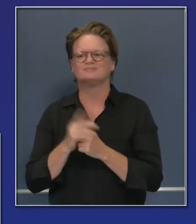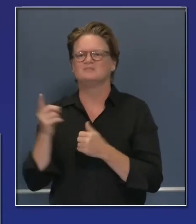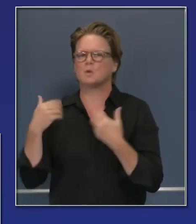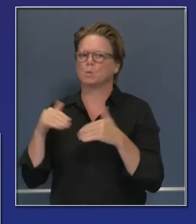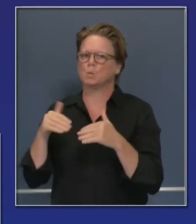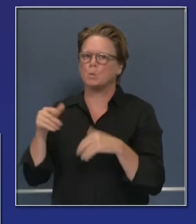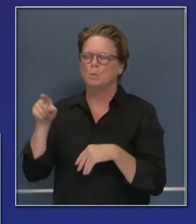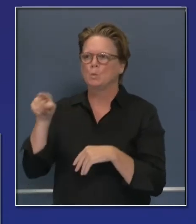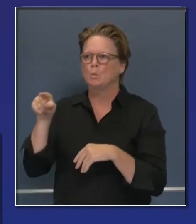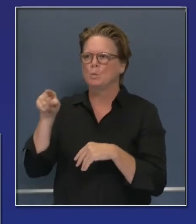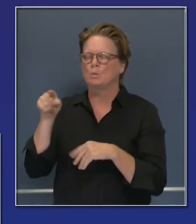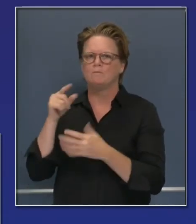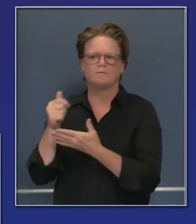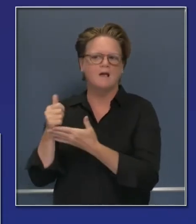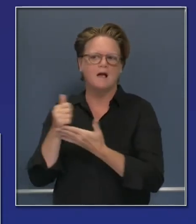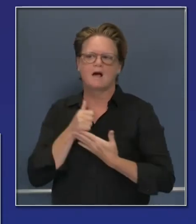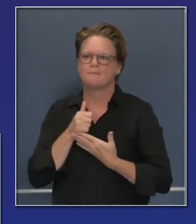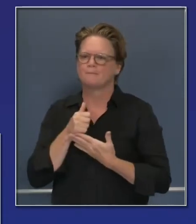Dr. Wood.